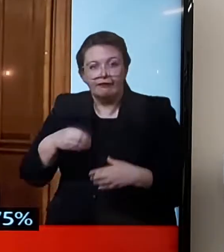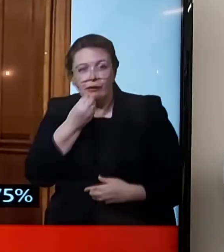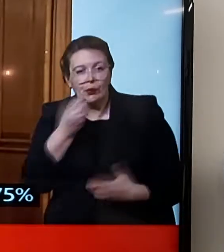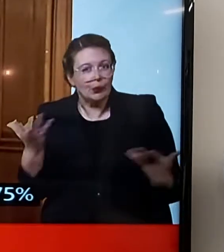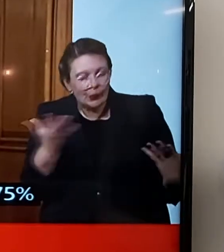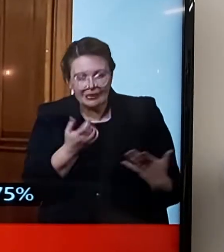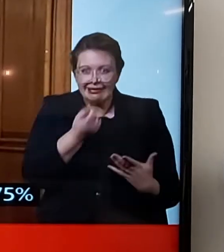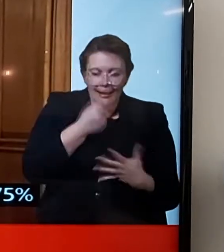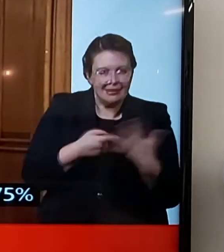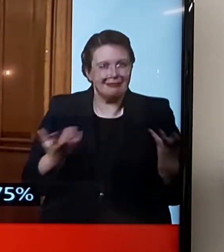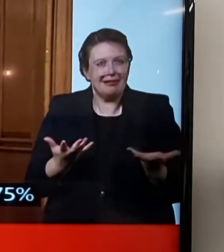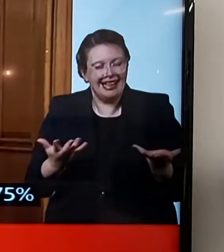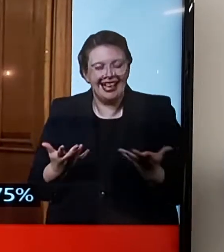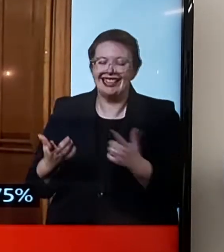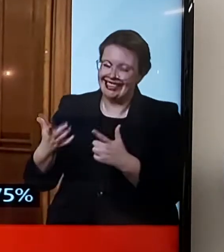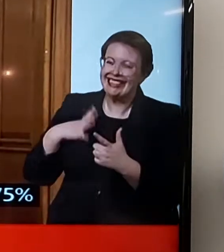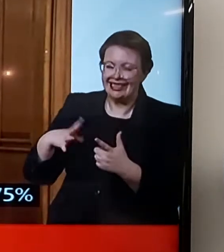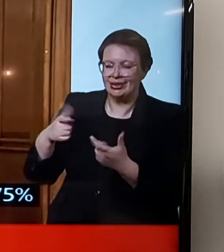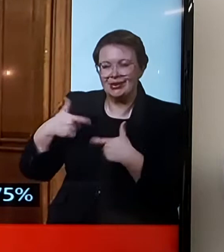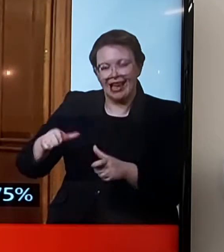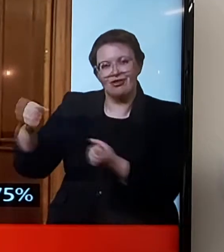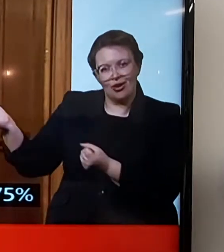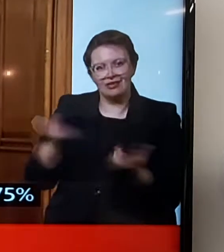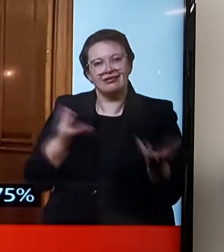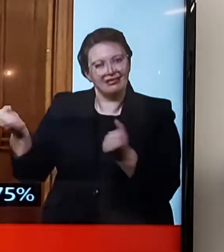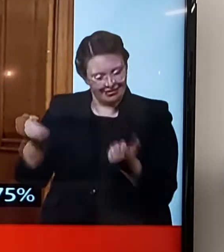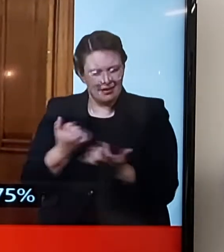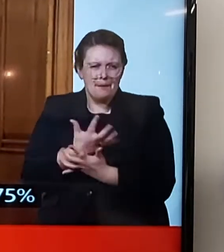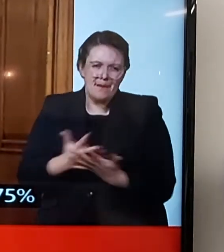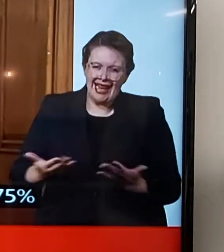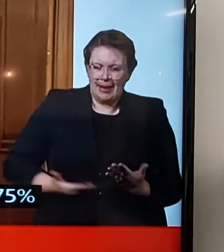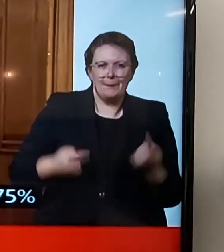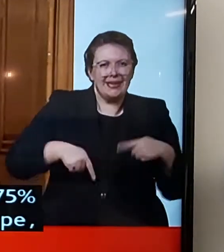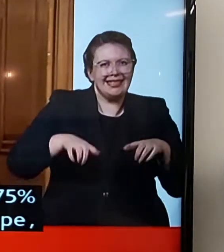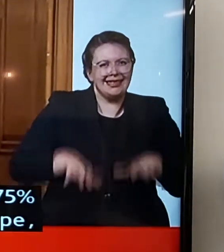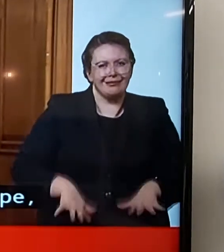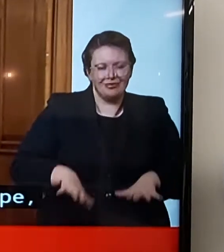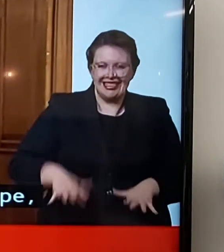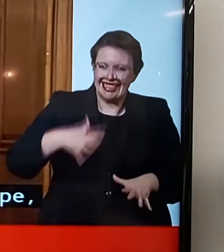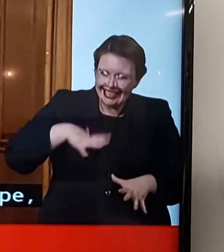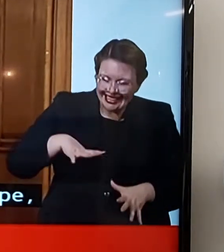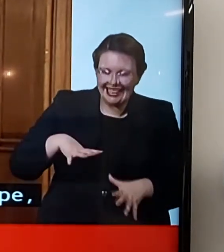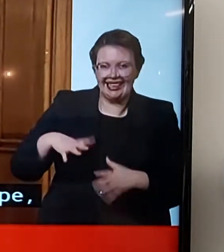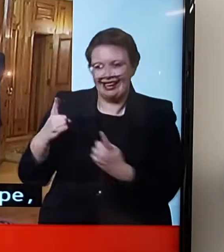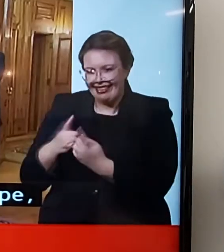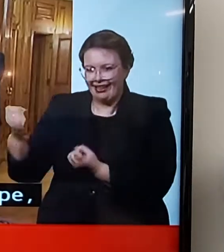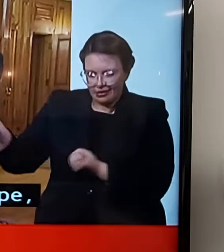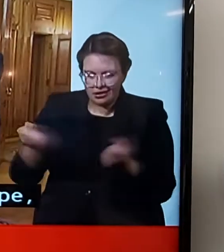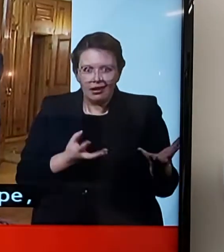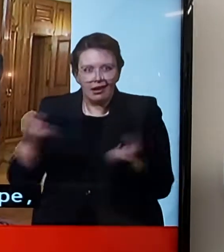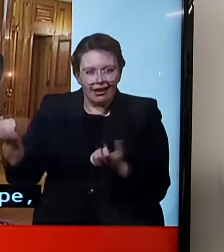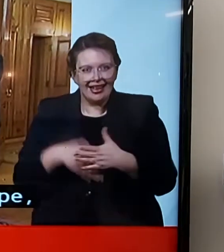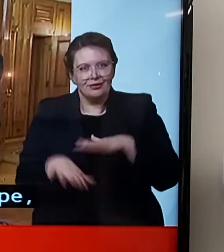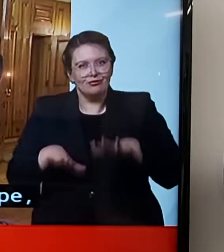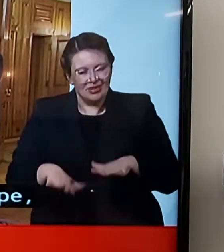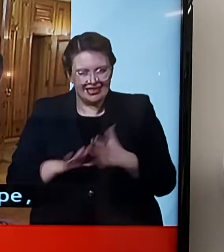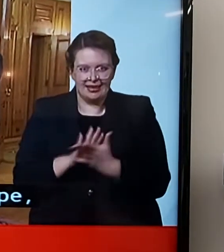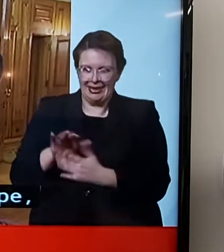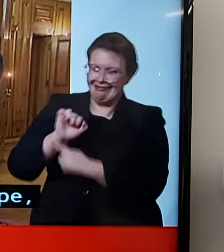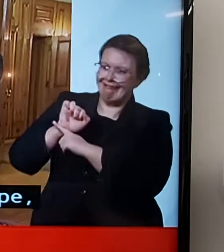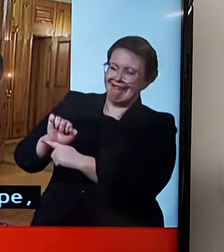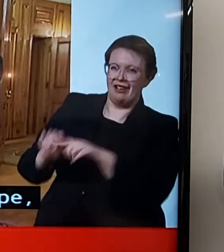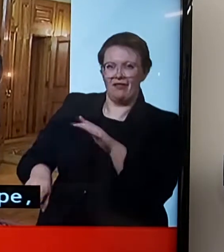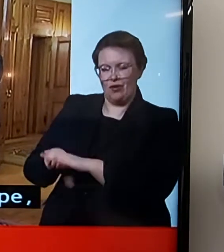to our businesses, to rely on influence. We won't cut ourselves off completely, but what we can do,